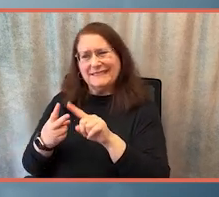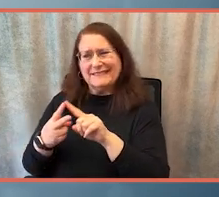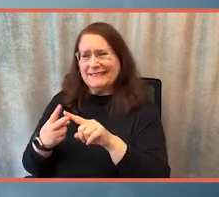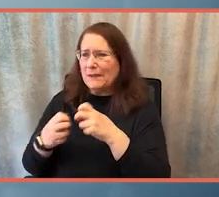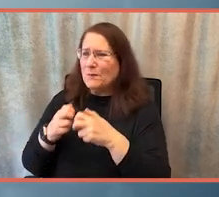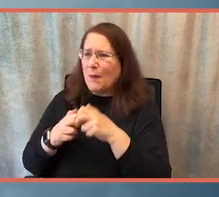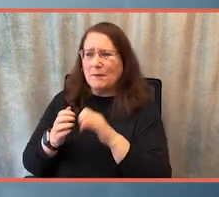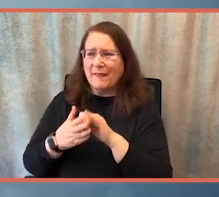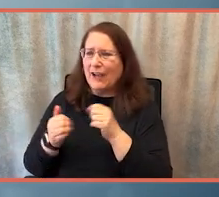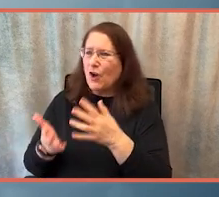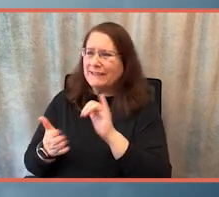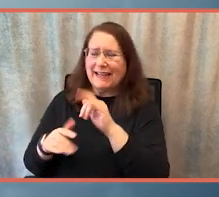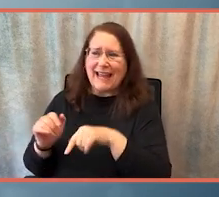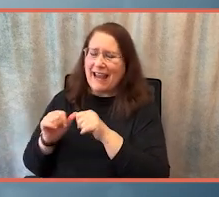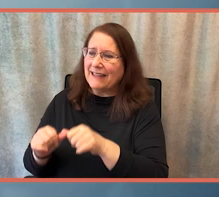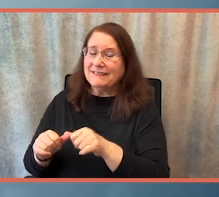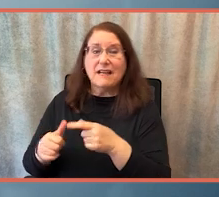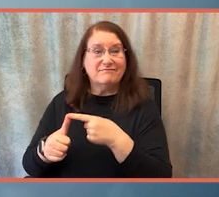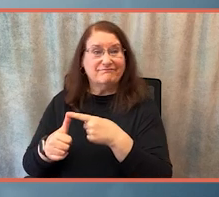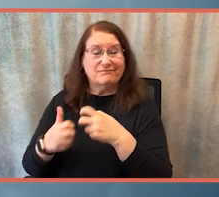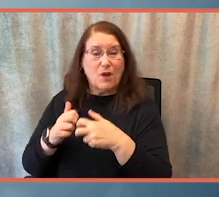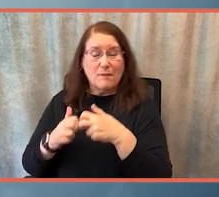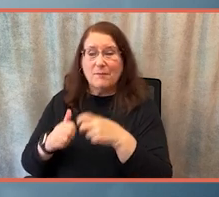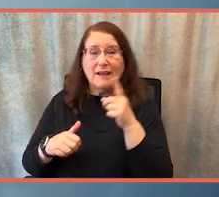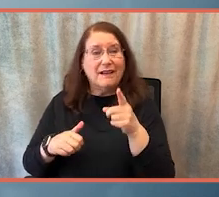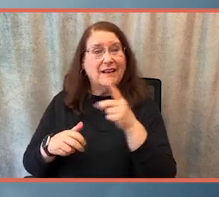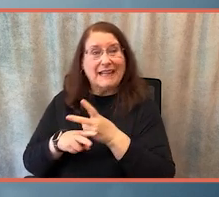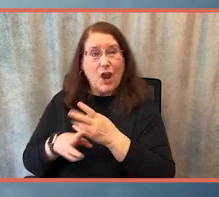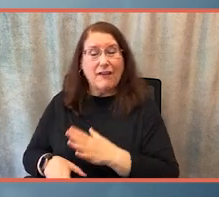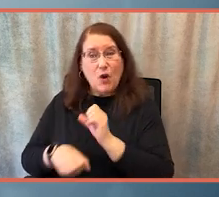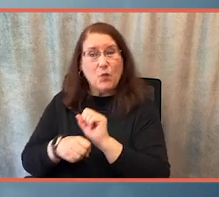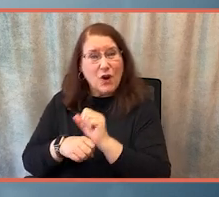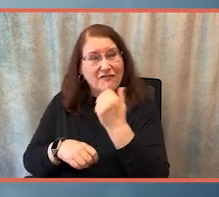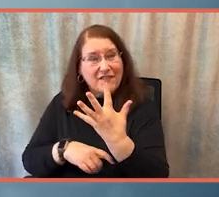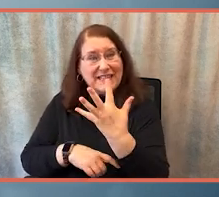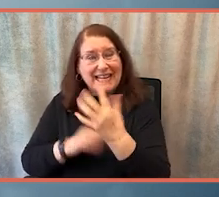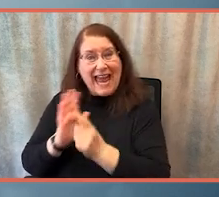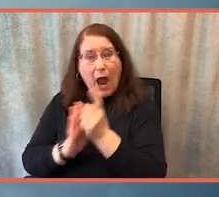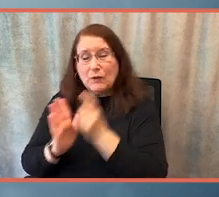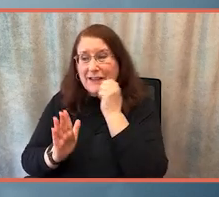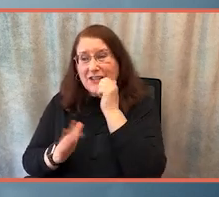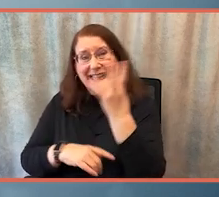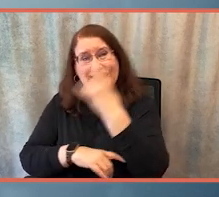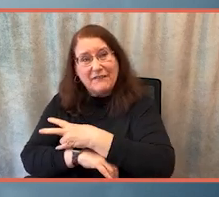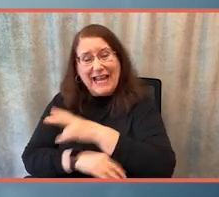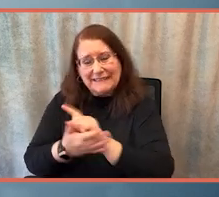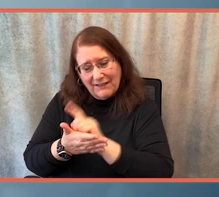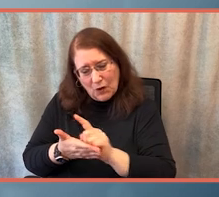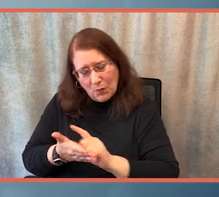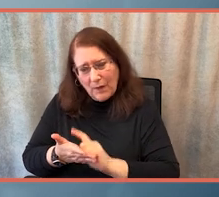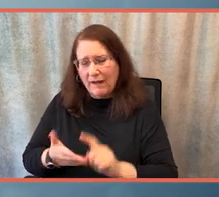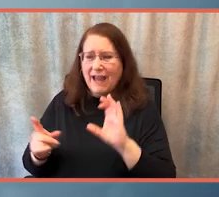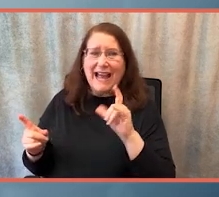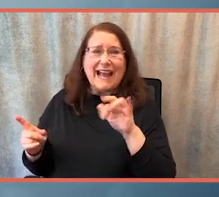sustainable. One is that she's been working 15 hour days throughout the pandemic, seven days a week, because Claire needs, she needs